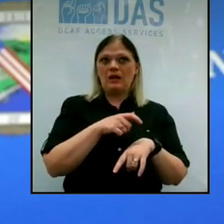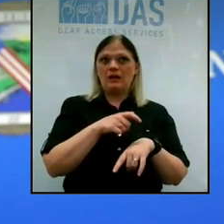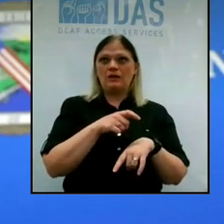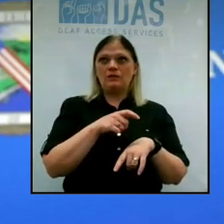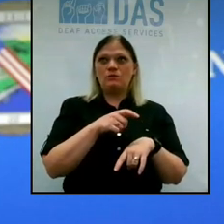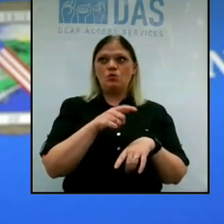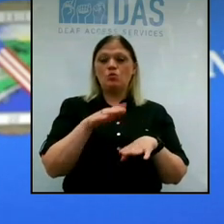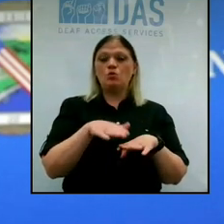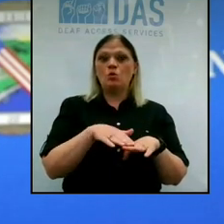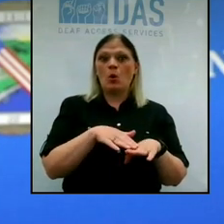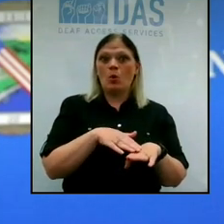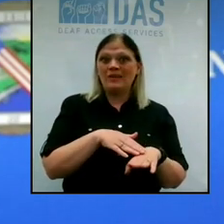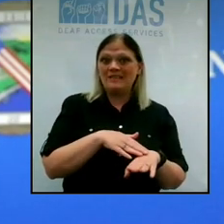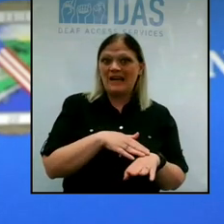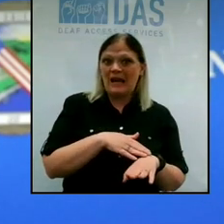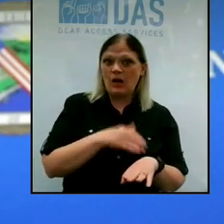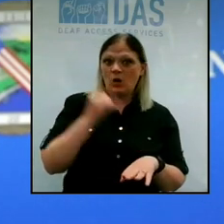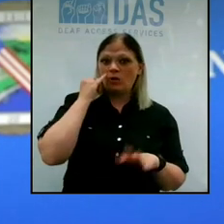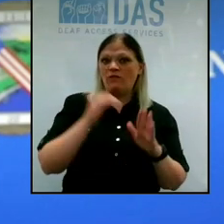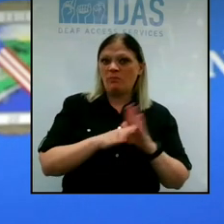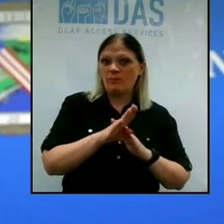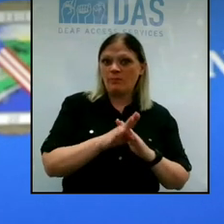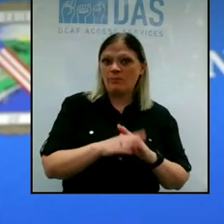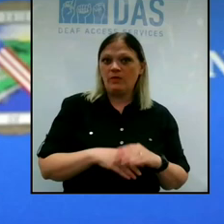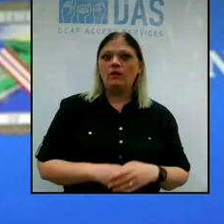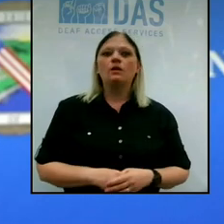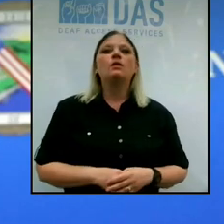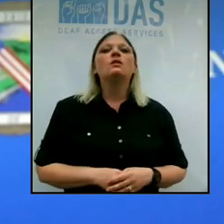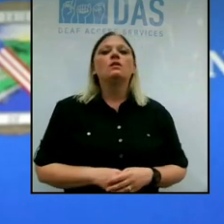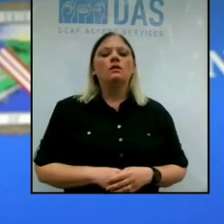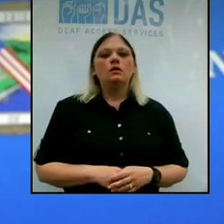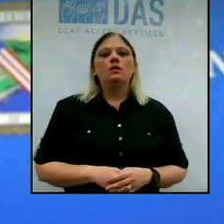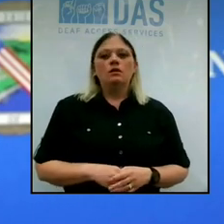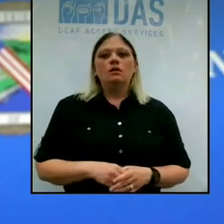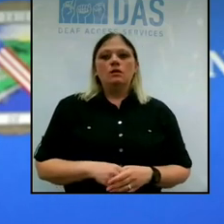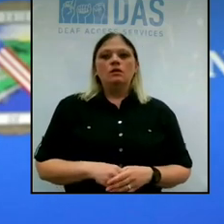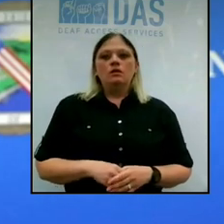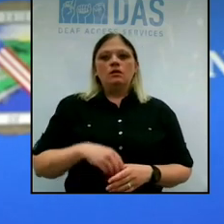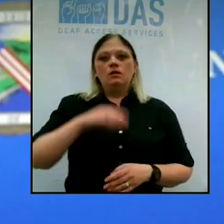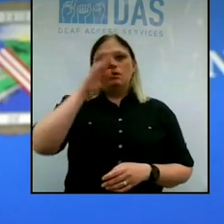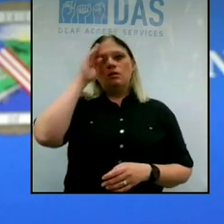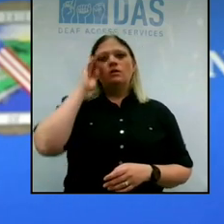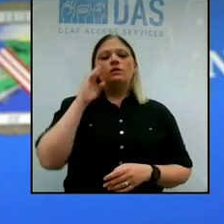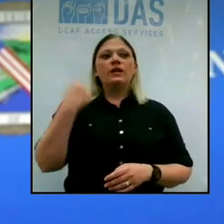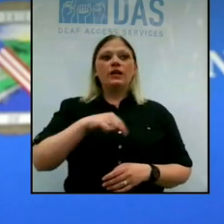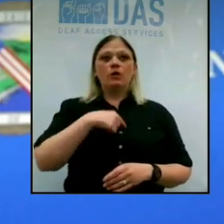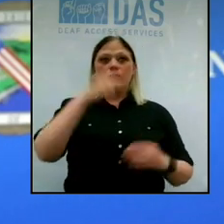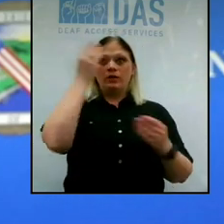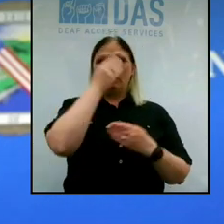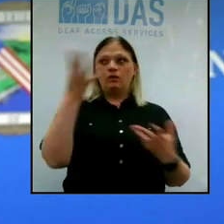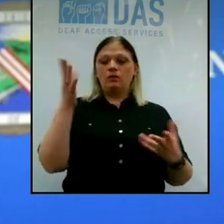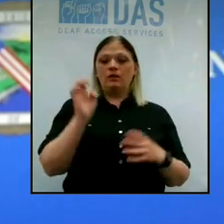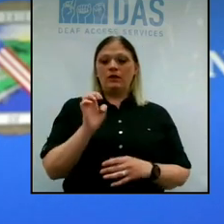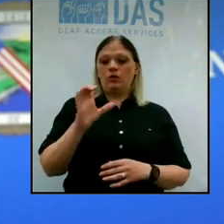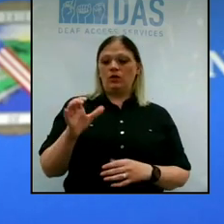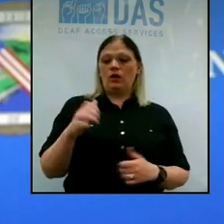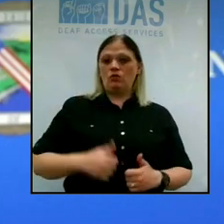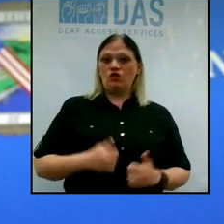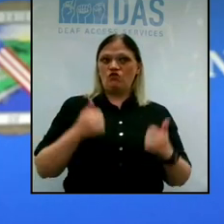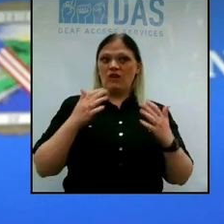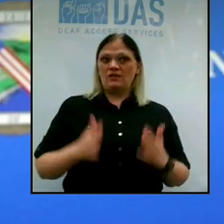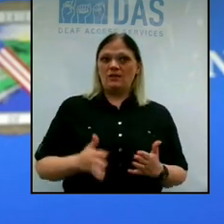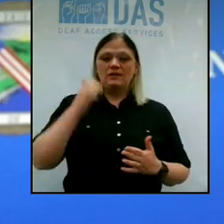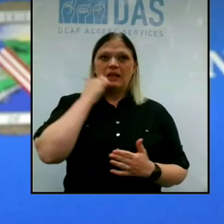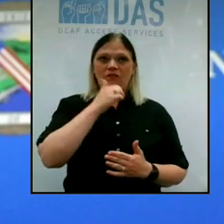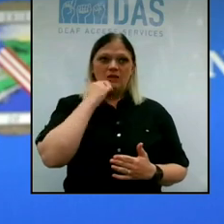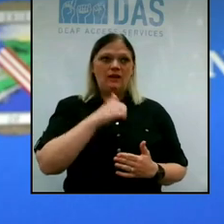alarm and slow reopening if we see a jump? Well, you know, we alert Erie County residents every day, either by a press